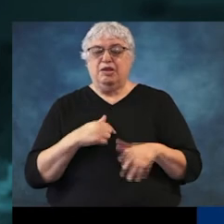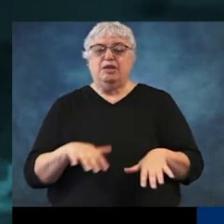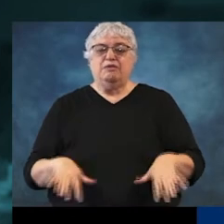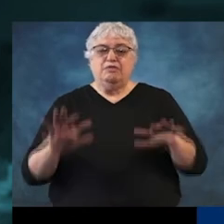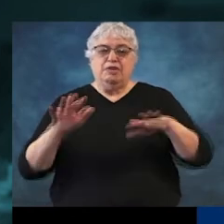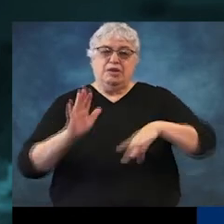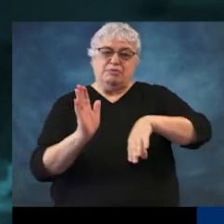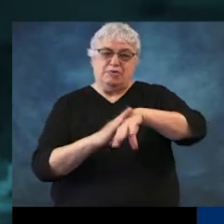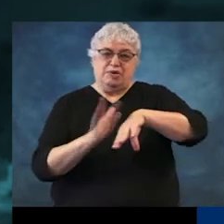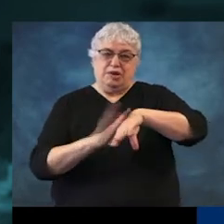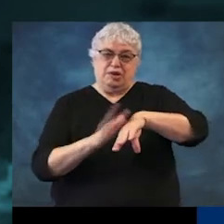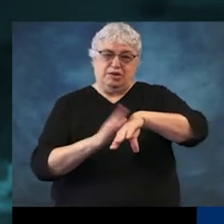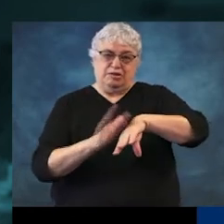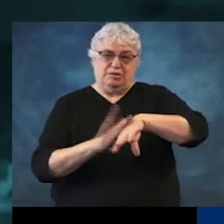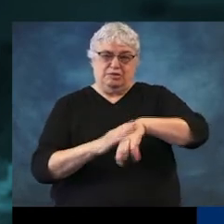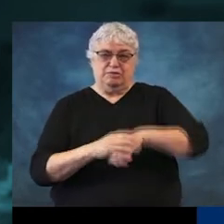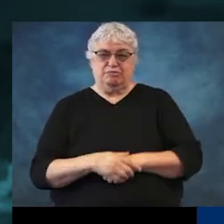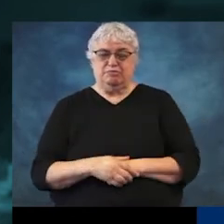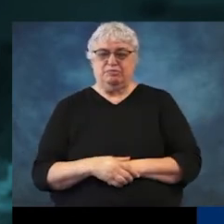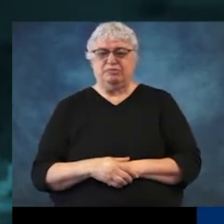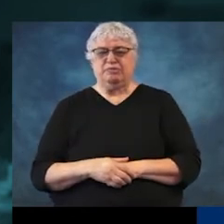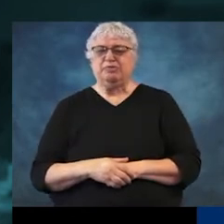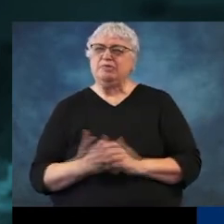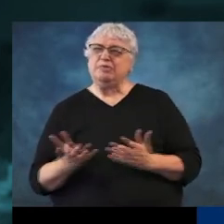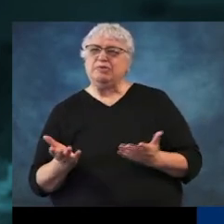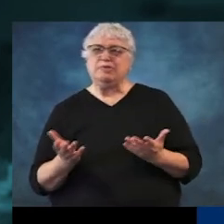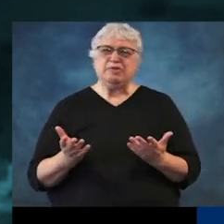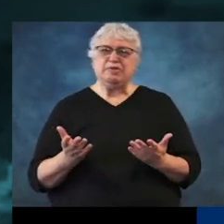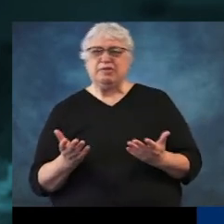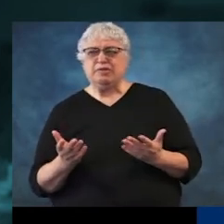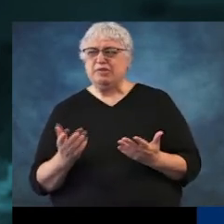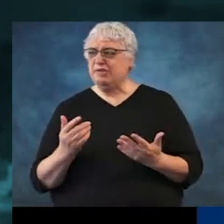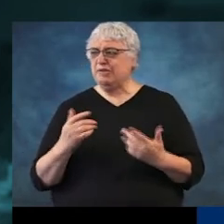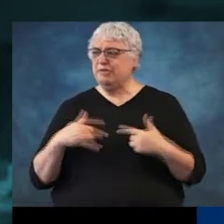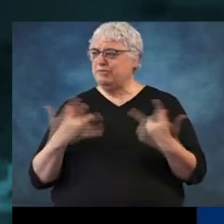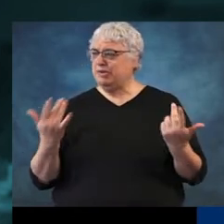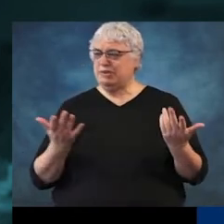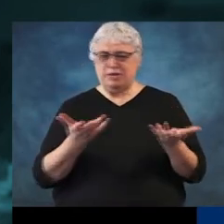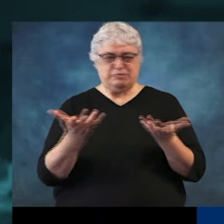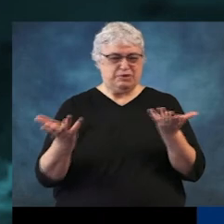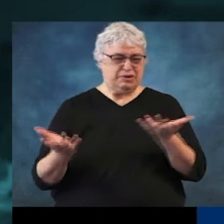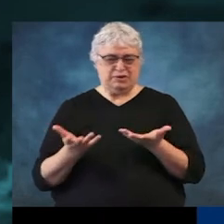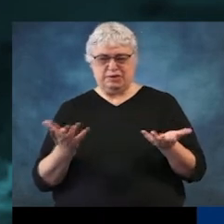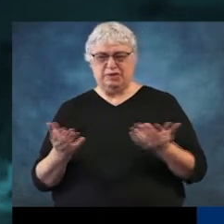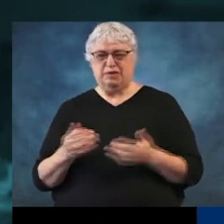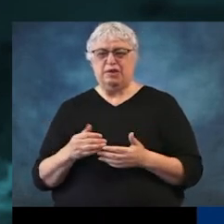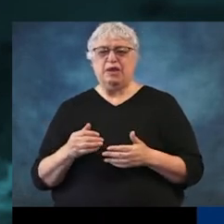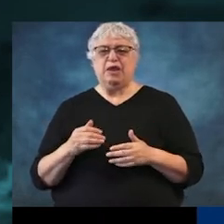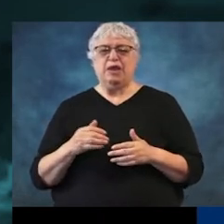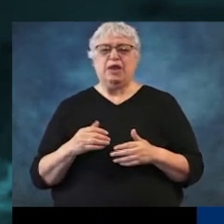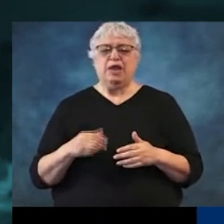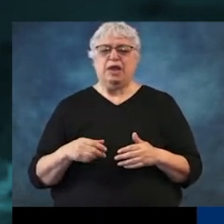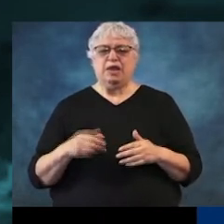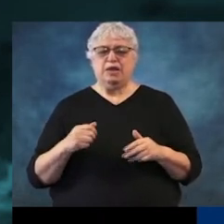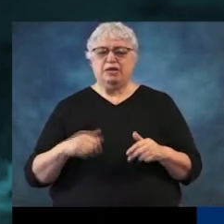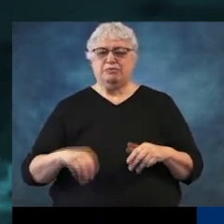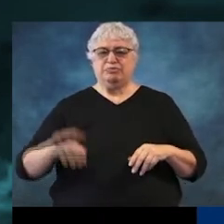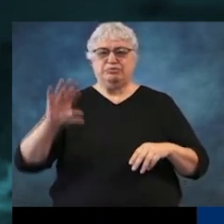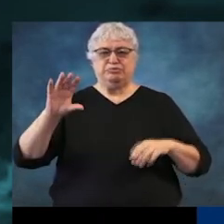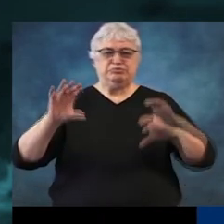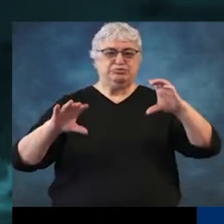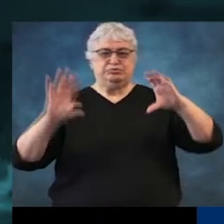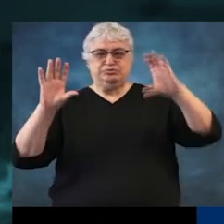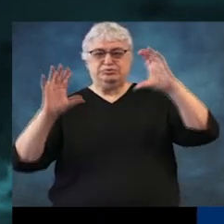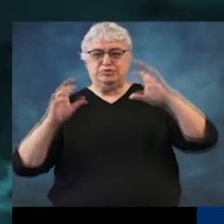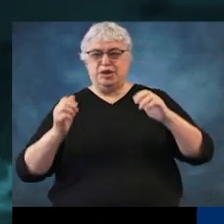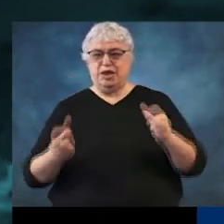warning system. So, you know, how do you know what's happening? You know, how do you know how high the creeks and bodies are getting? How do you